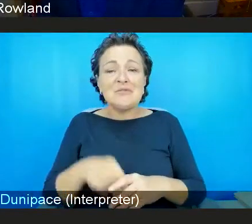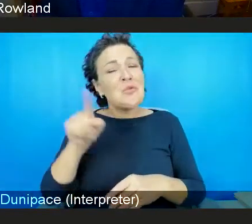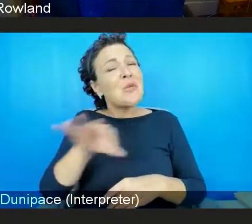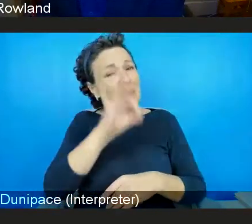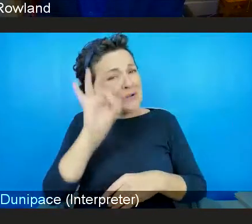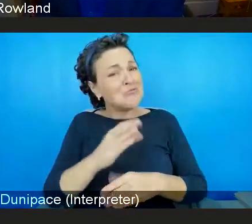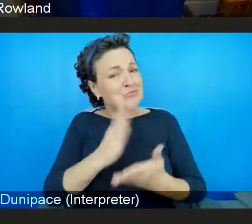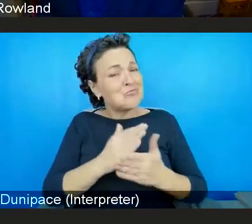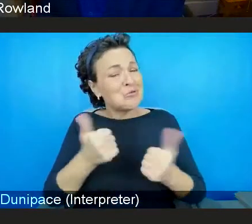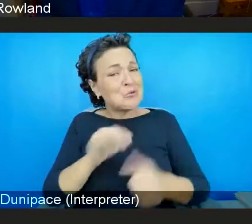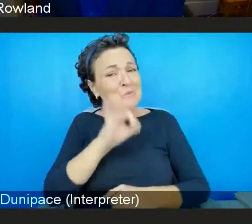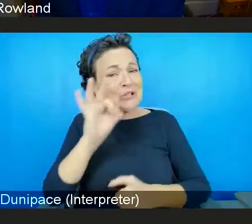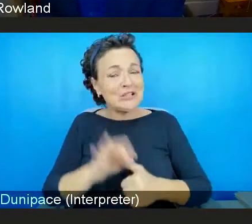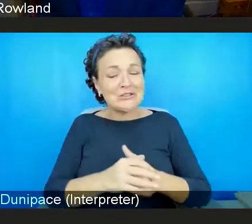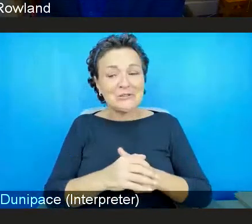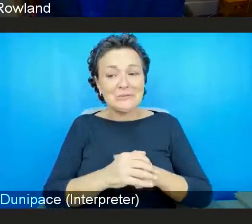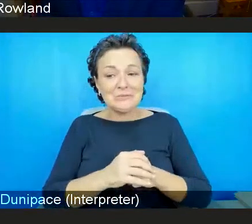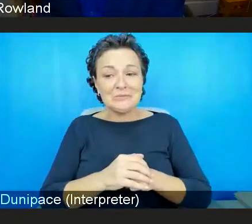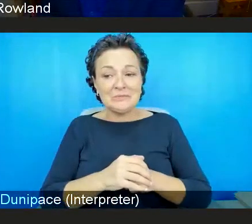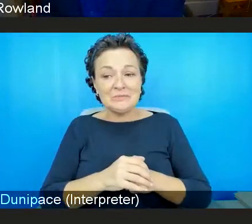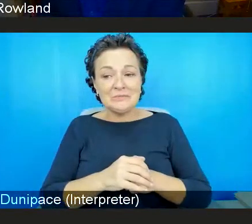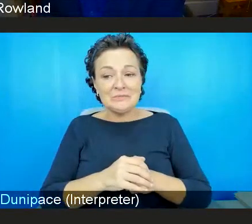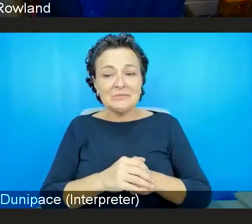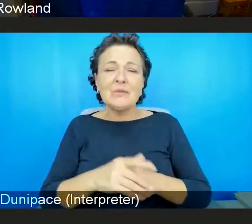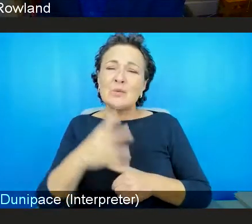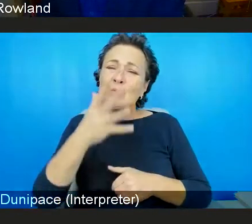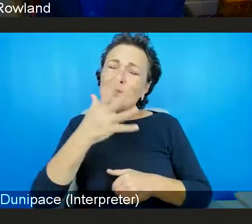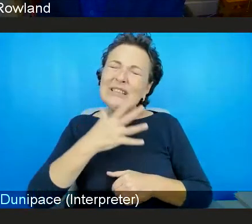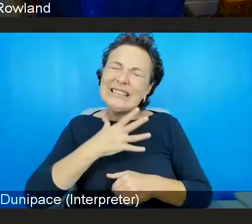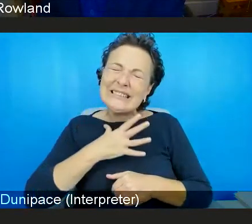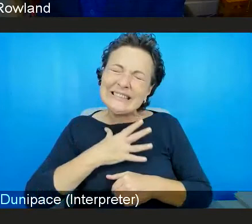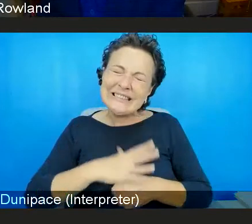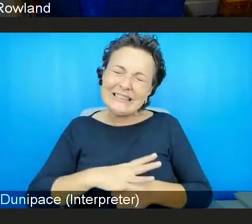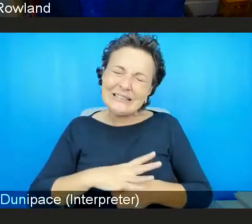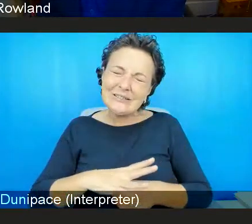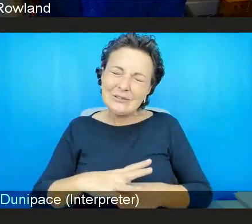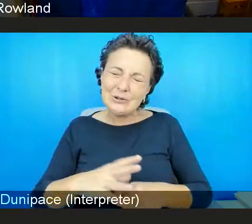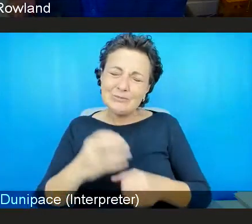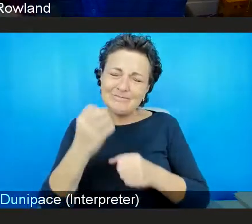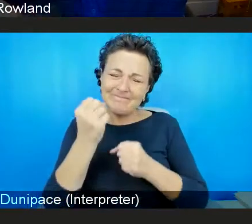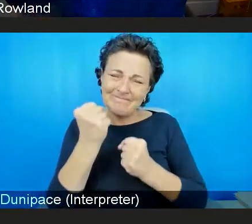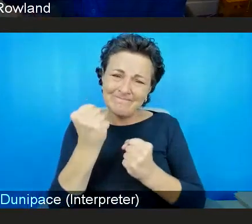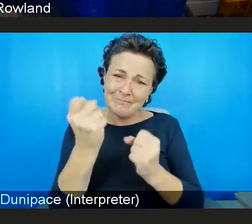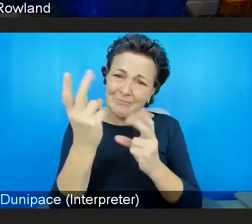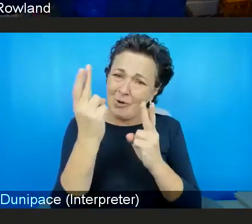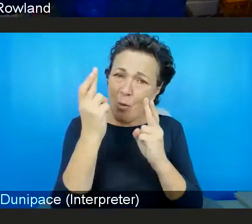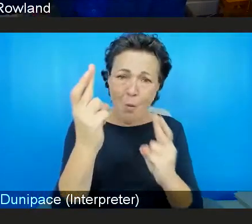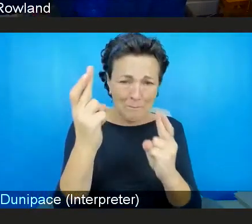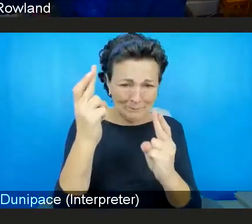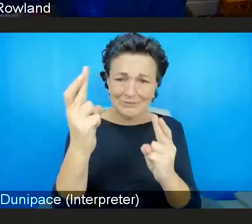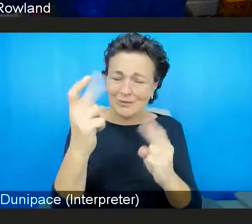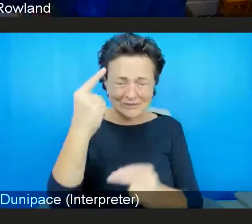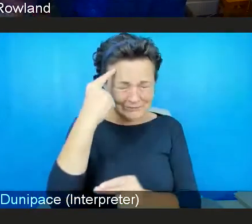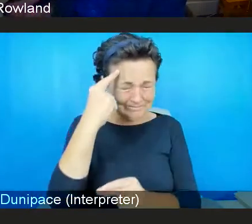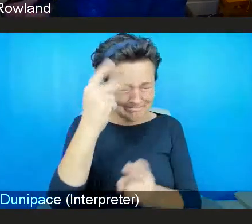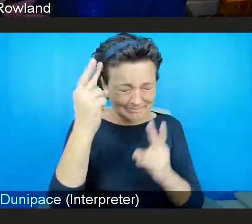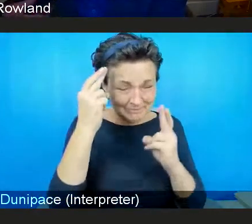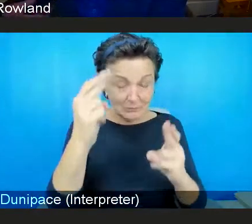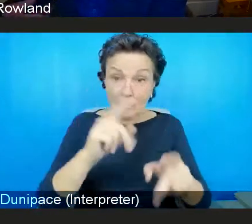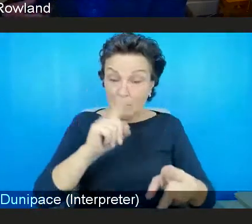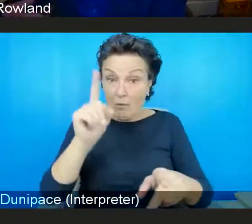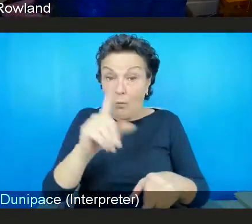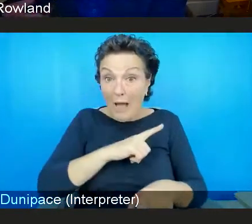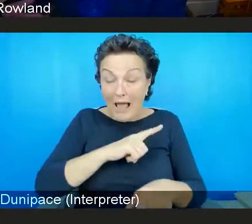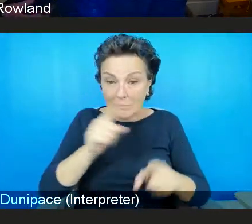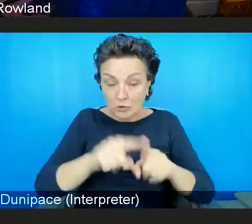We we do need to hold on to hope in order to both catalyse the action we need and to